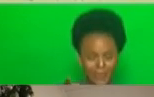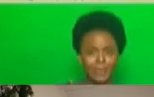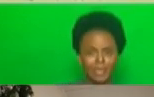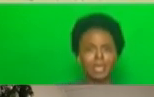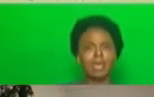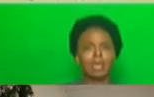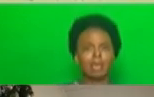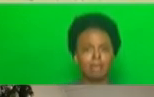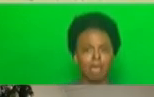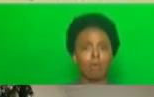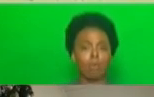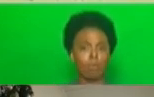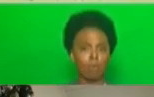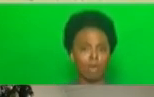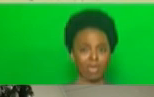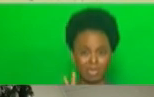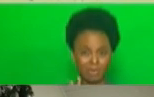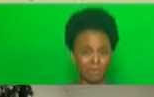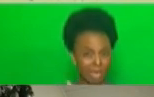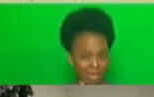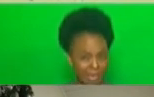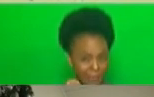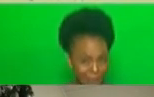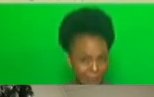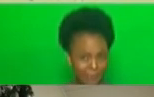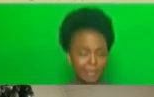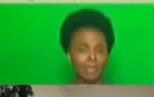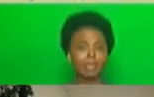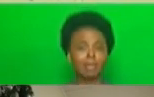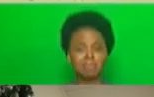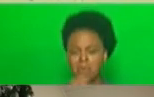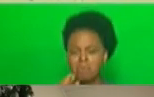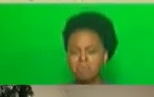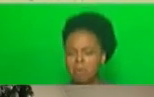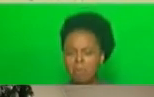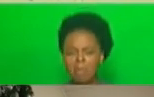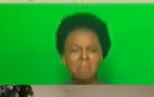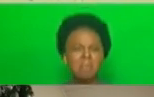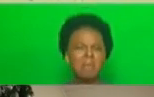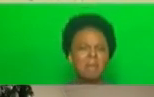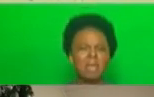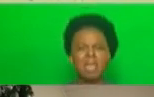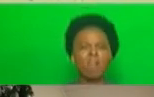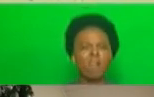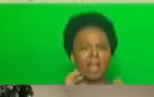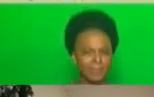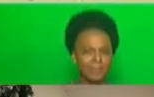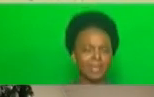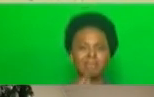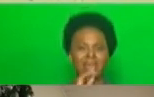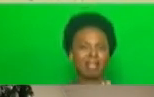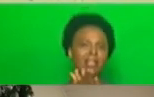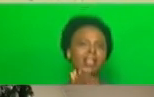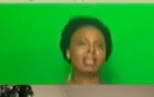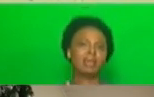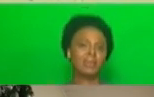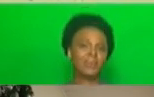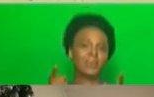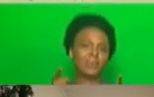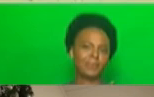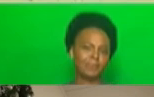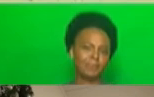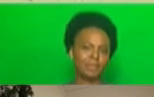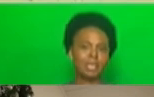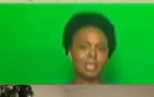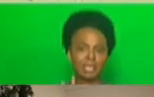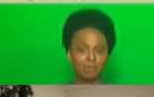has dire consequences. We must only buy pesticides that are in their